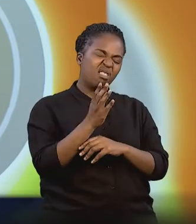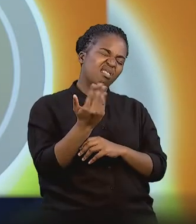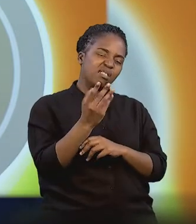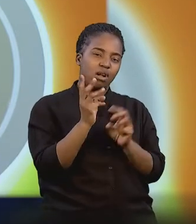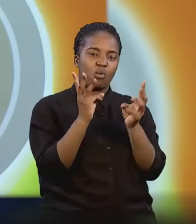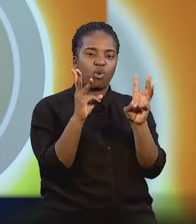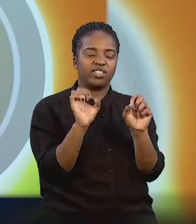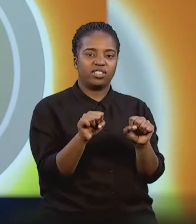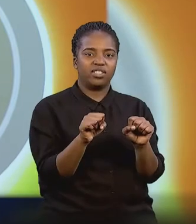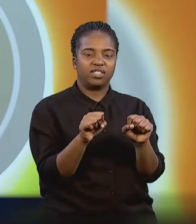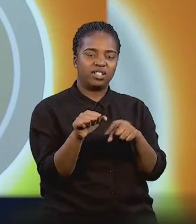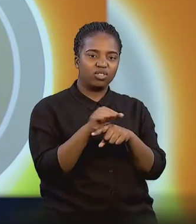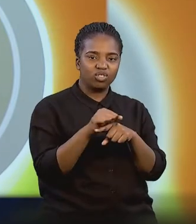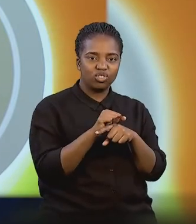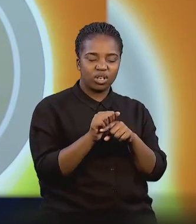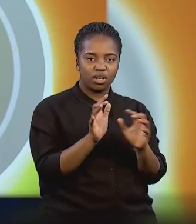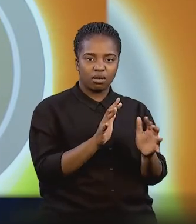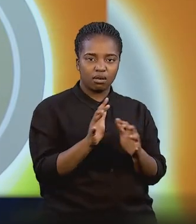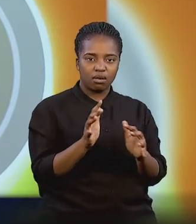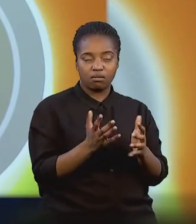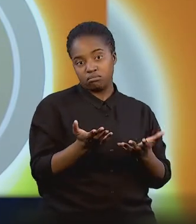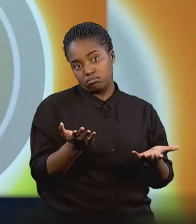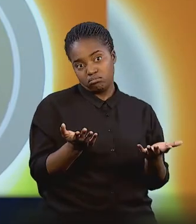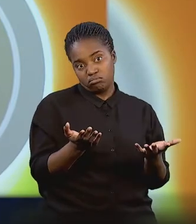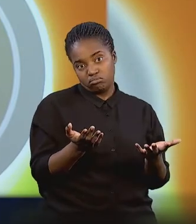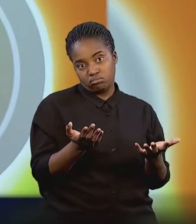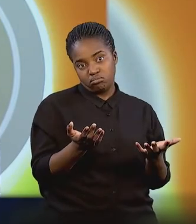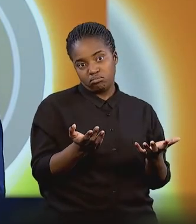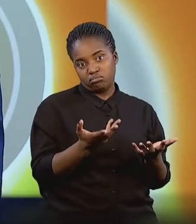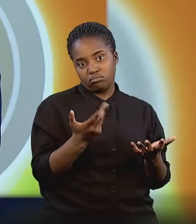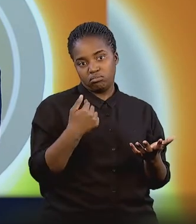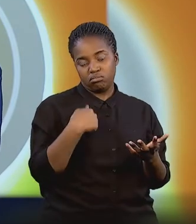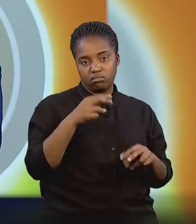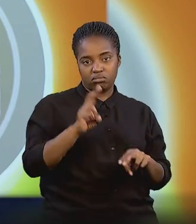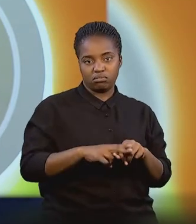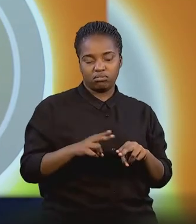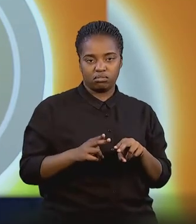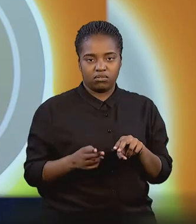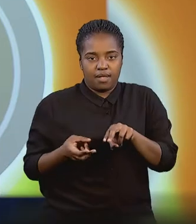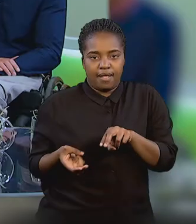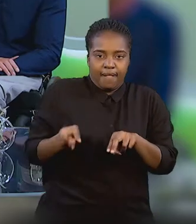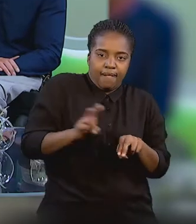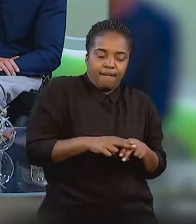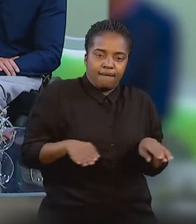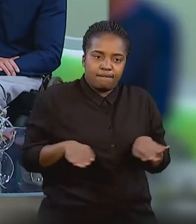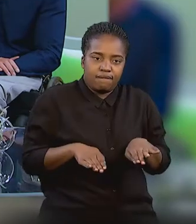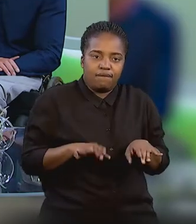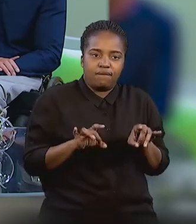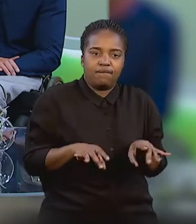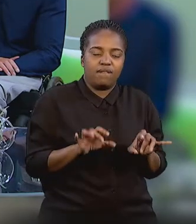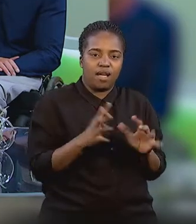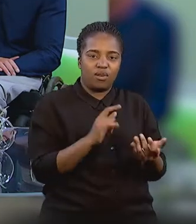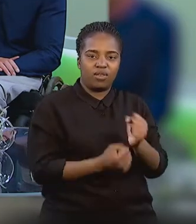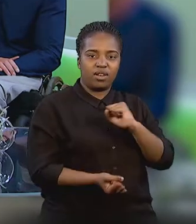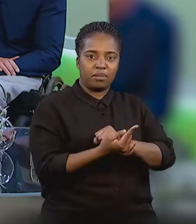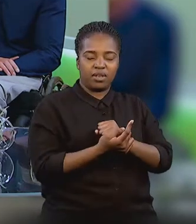invited me to just go watch them train and all of that. And they said, okay, well, here's an extra chair, jump in it and see.